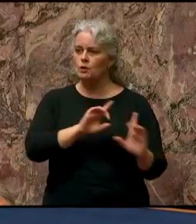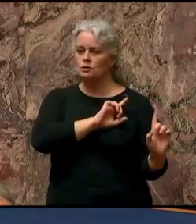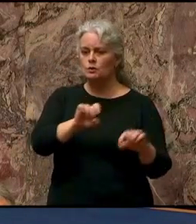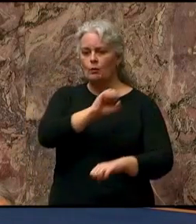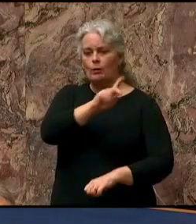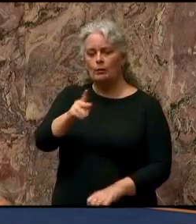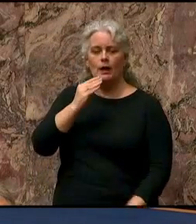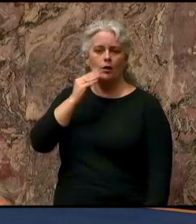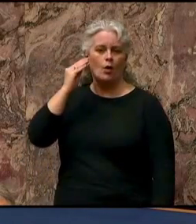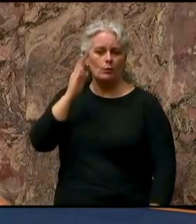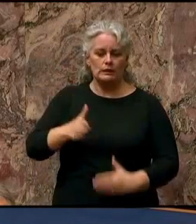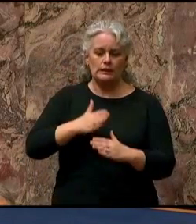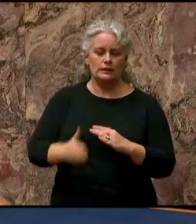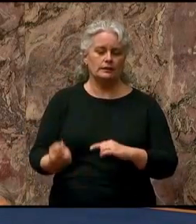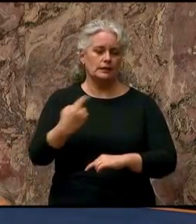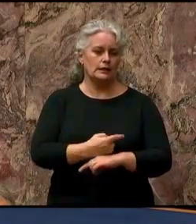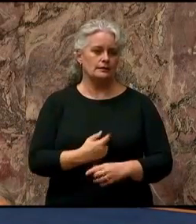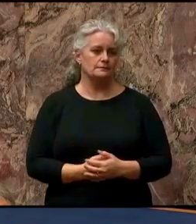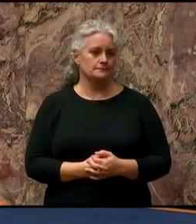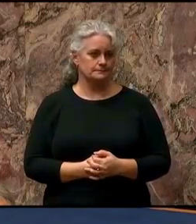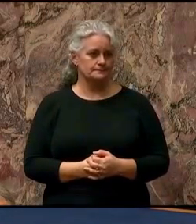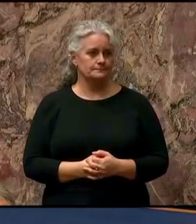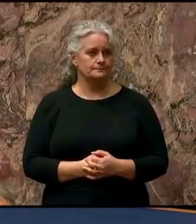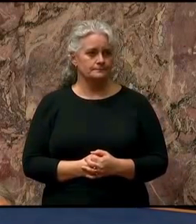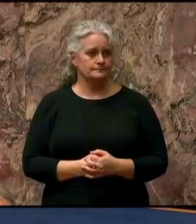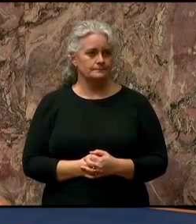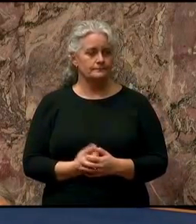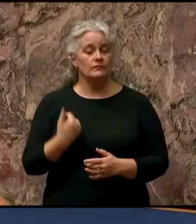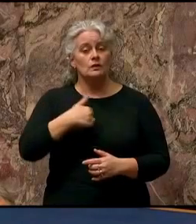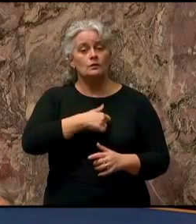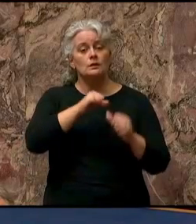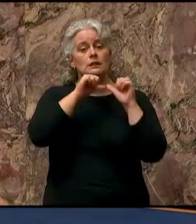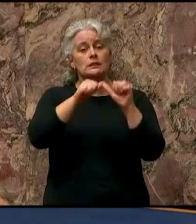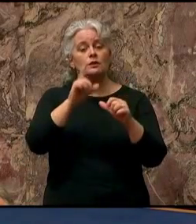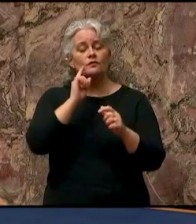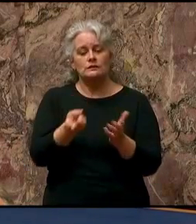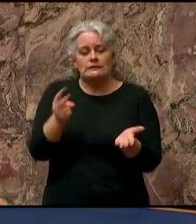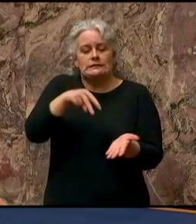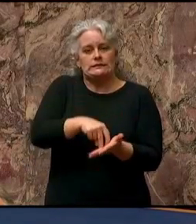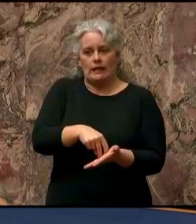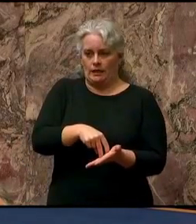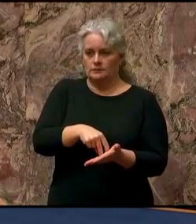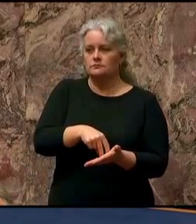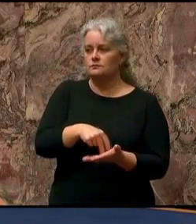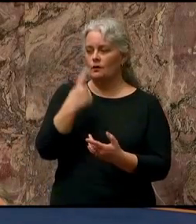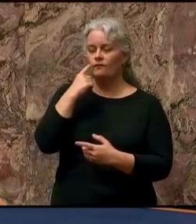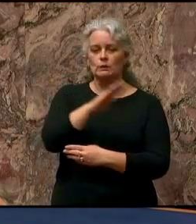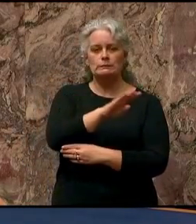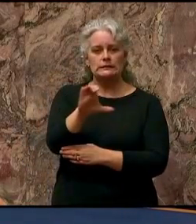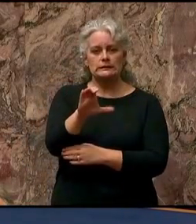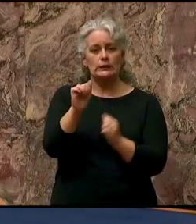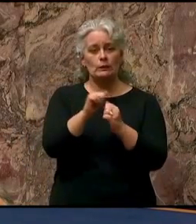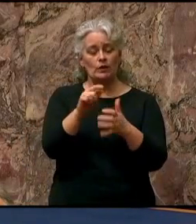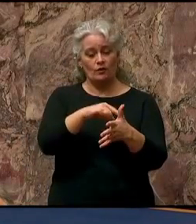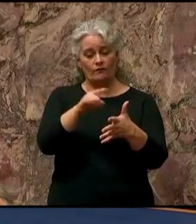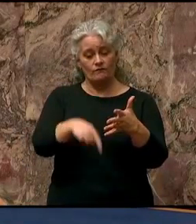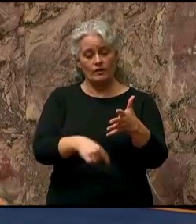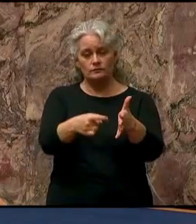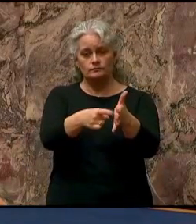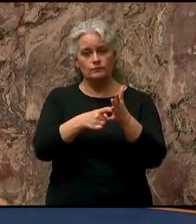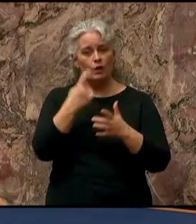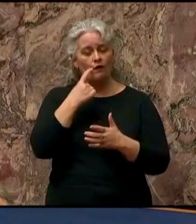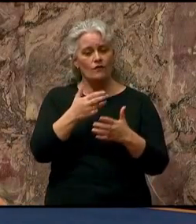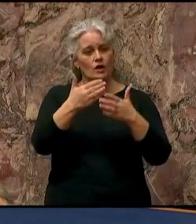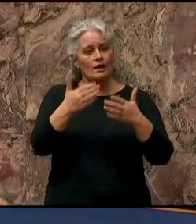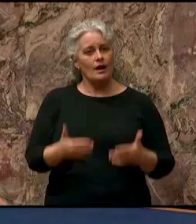at the end of their shifts. We will continue to stand up for BC with our five conditions on